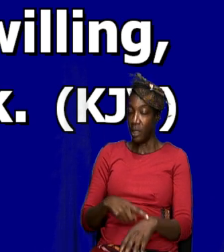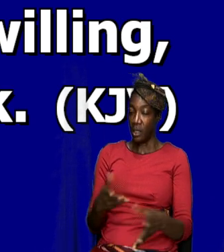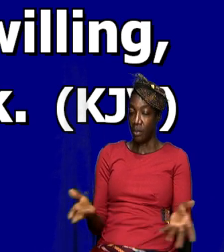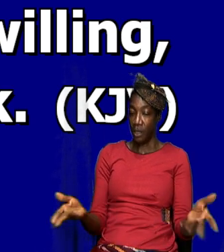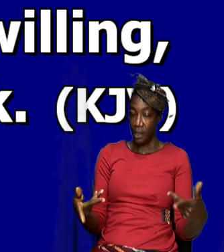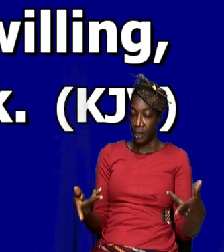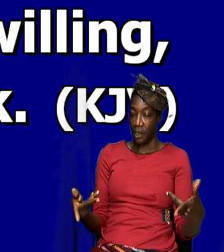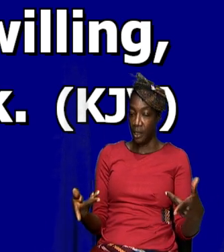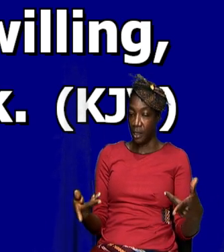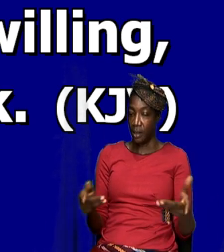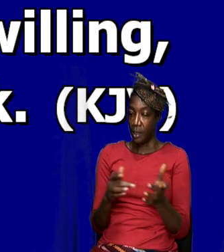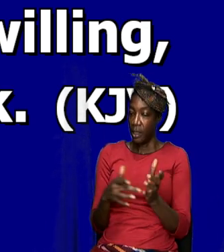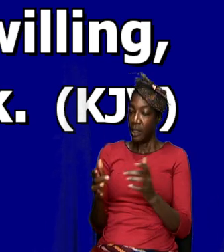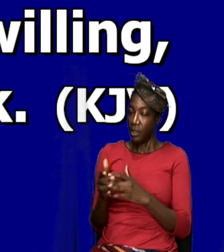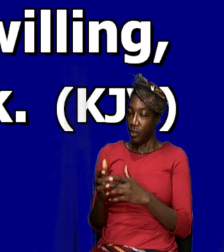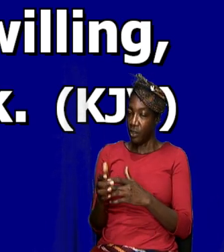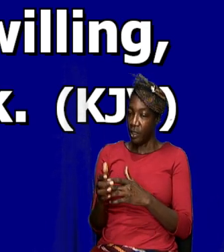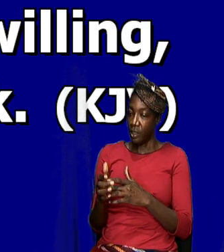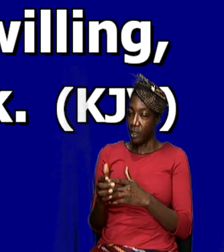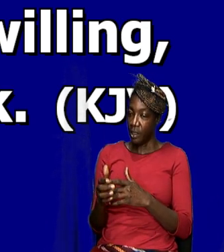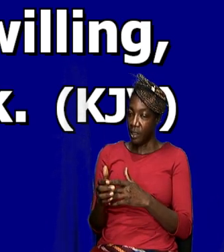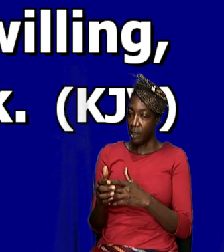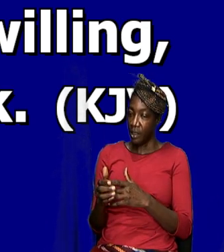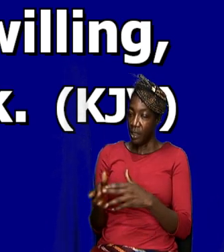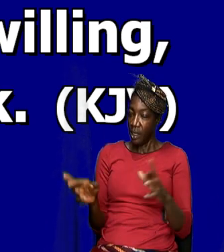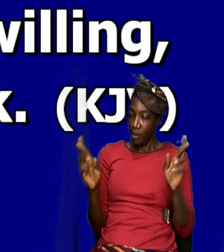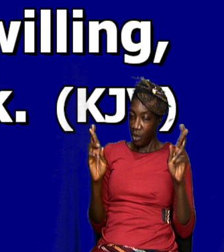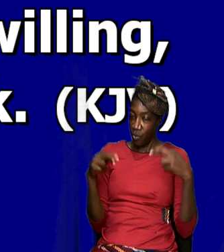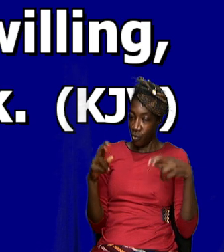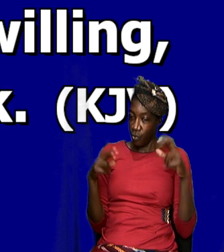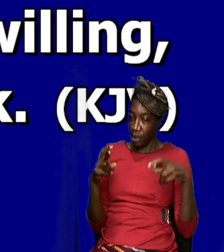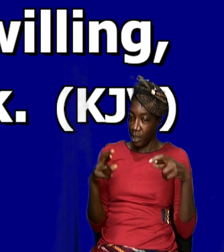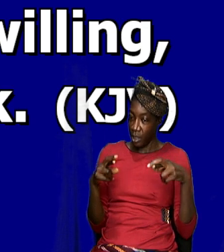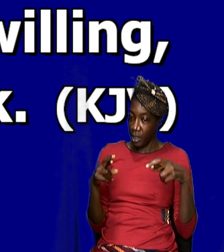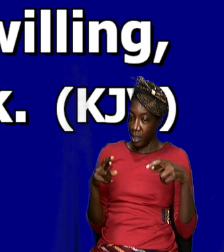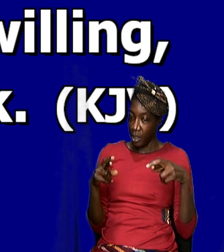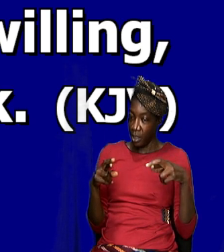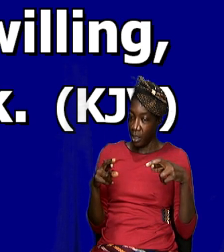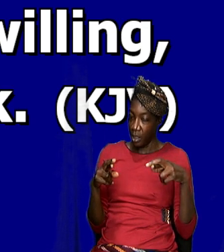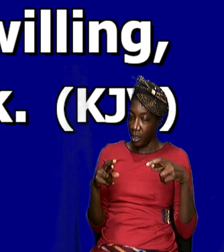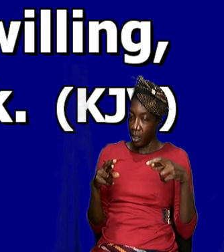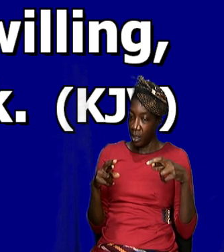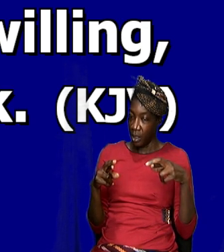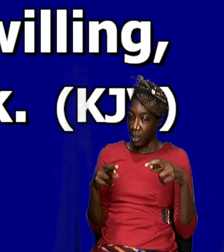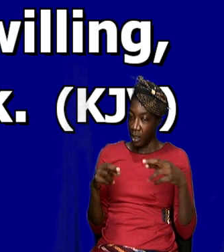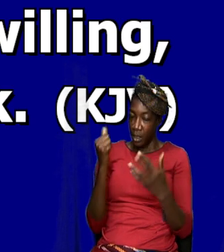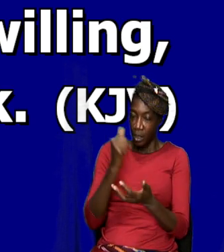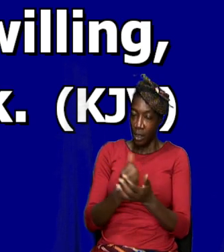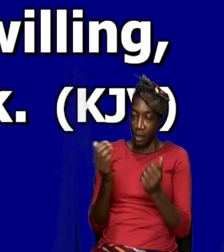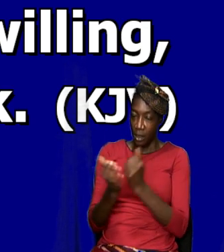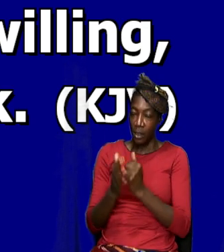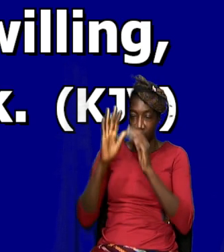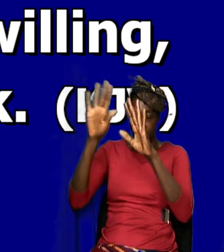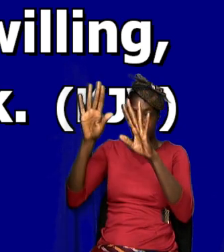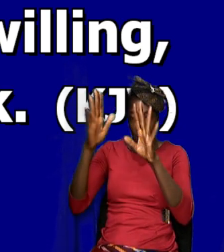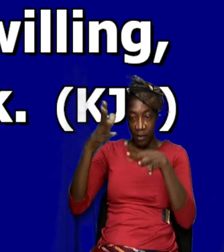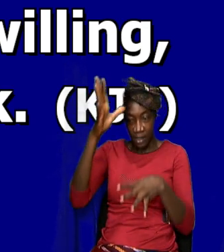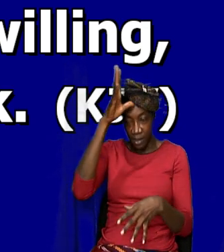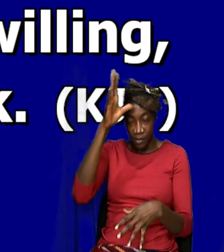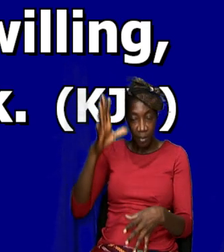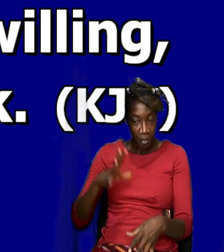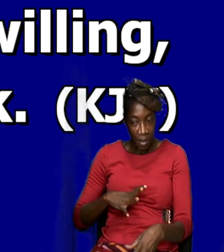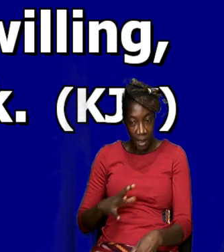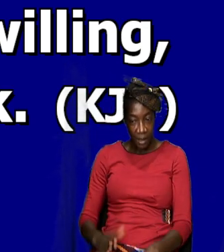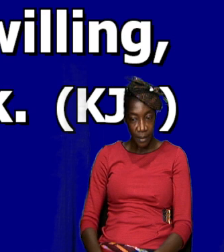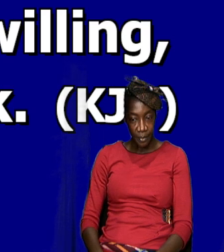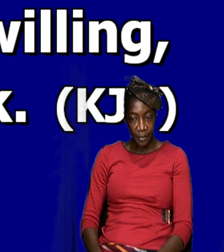Jesus was getting ready to make that sacrifice from men for humanity